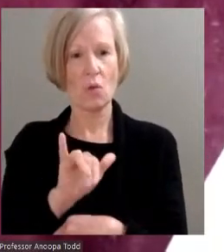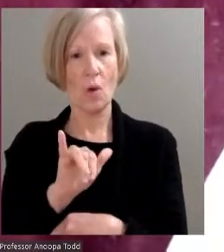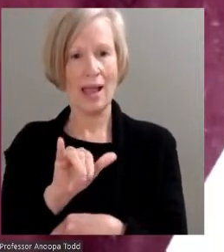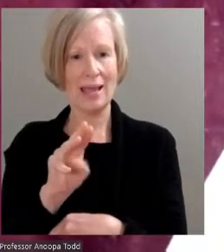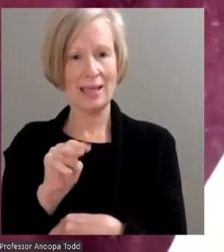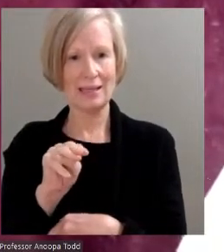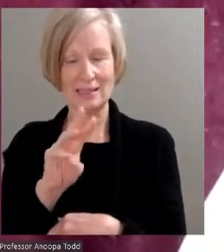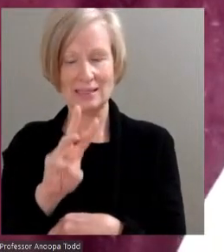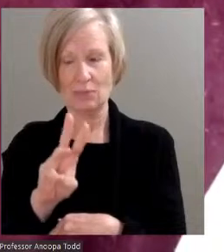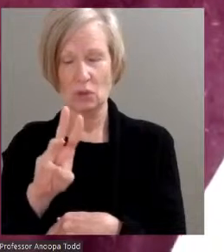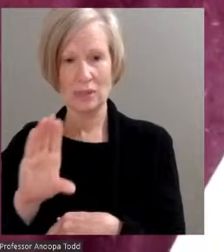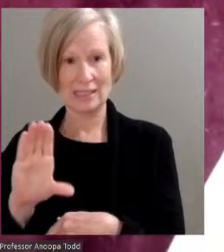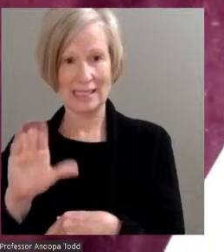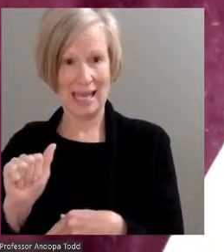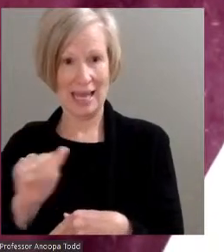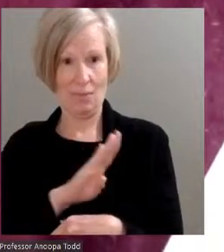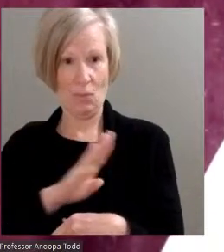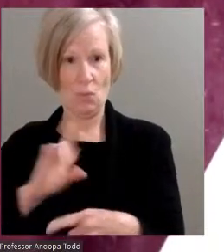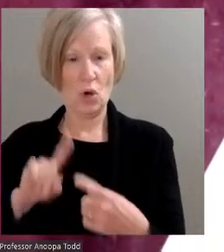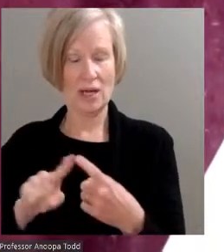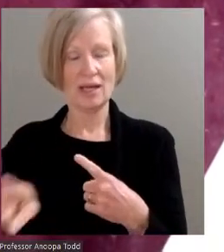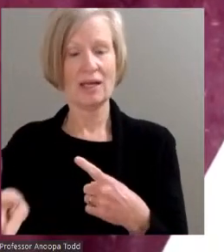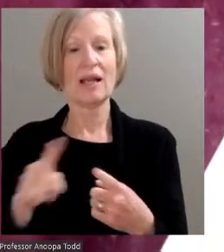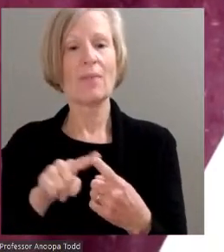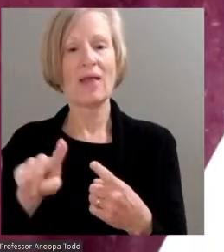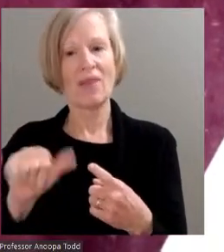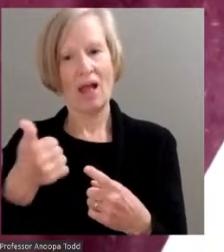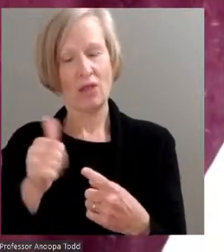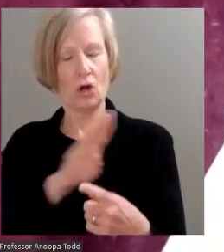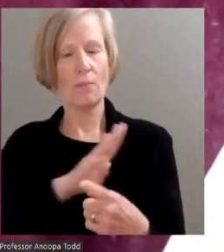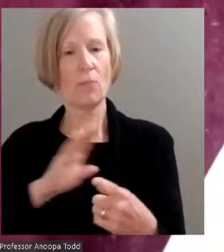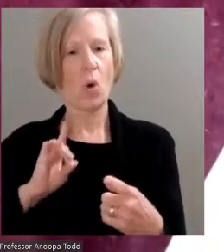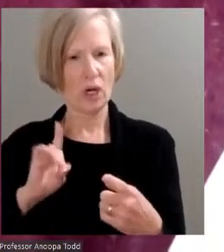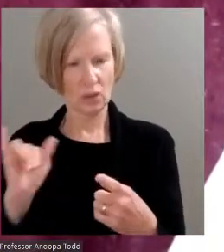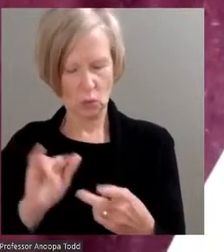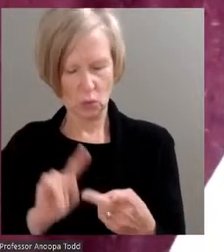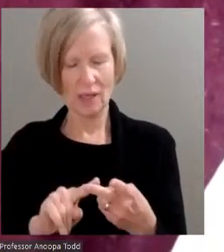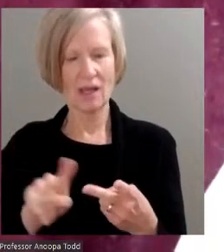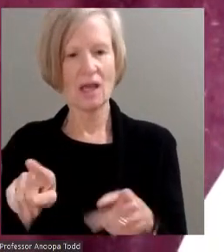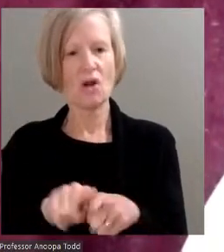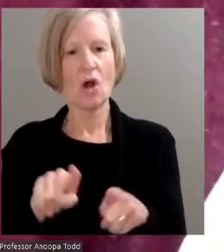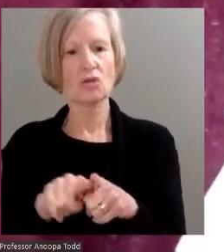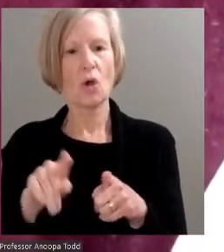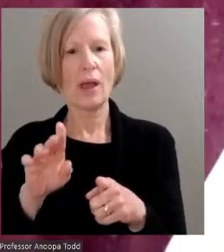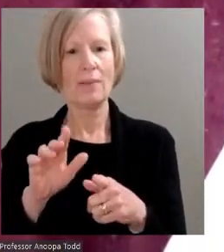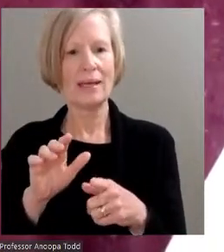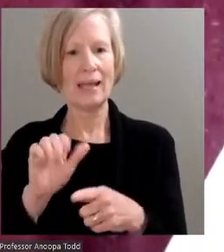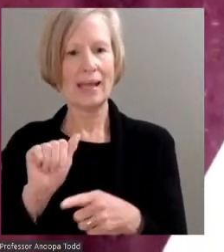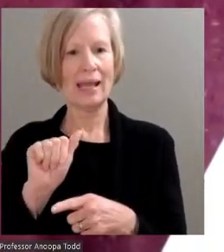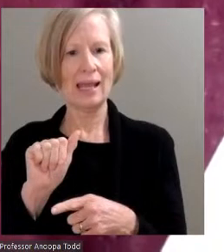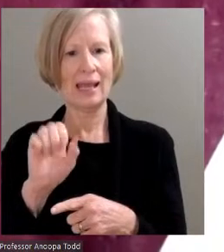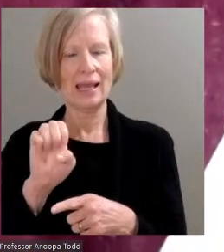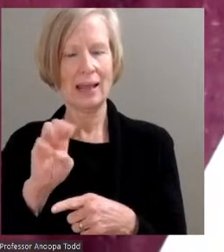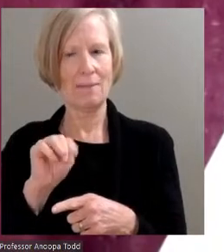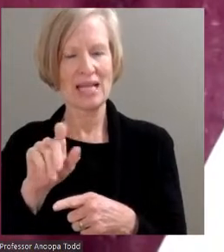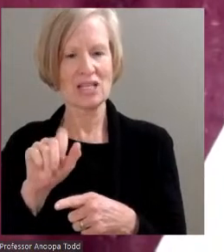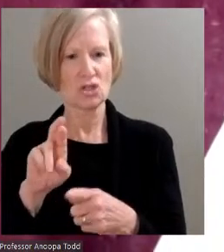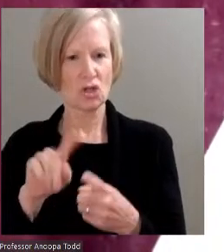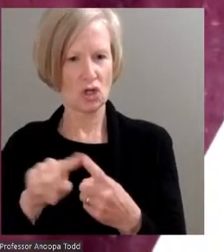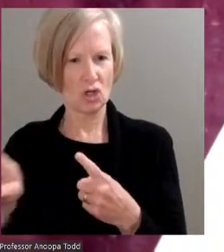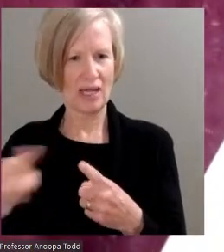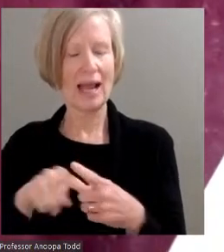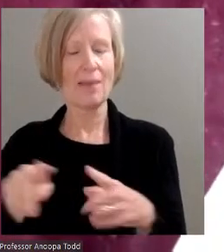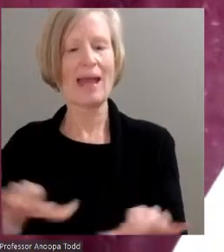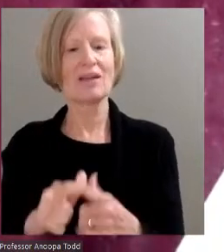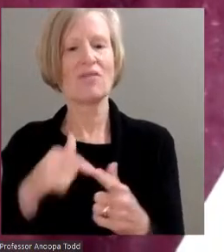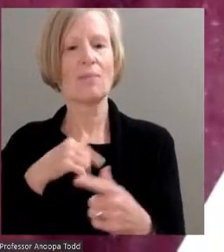appointed to the Genesee County Land Bank Citizens Advisory Board. I also am a patient ambassador for Sessions Genesis, and I am active in